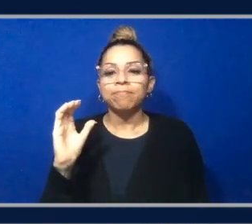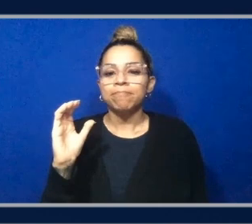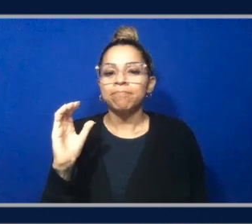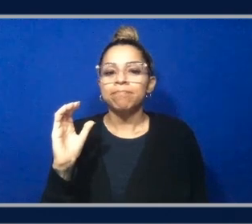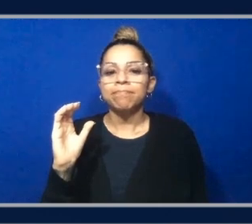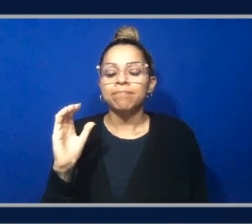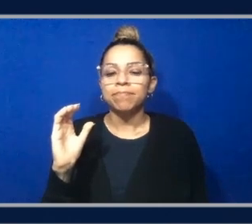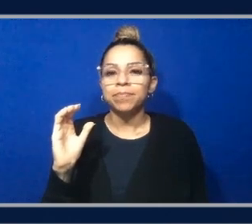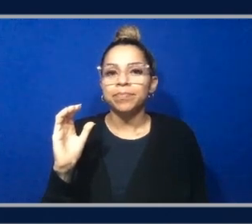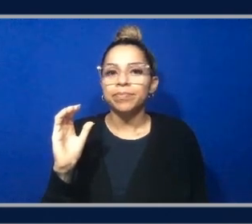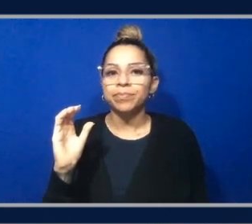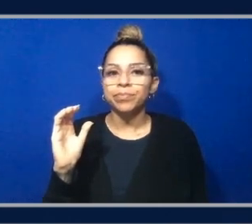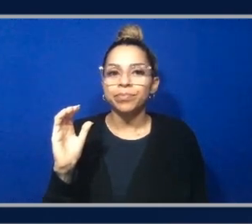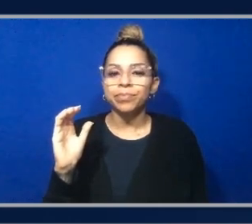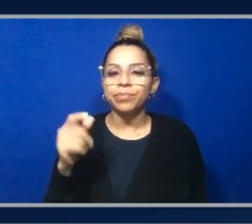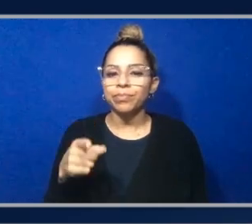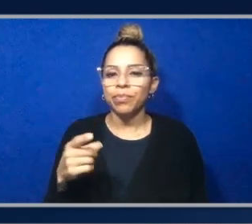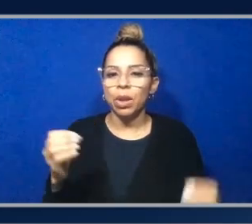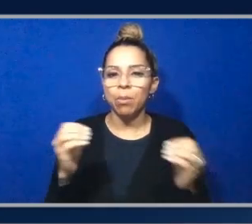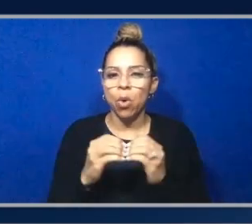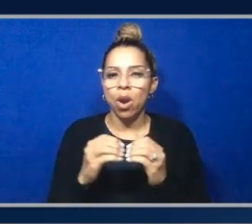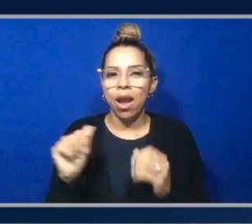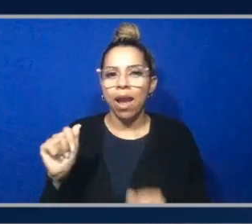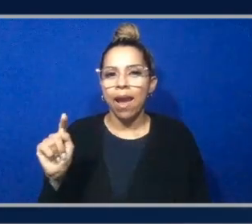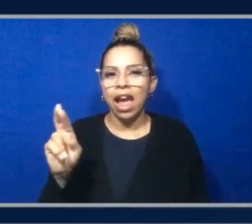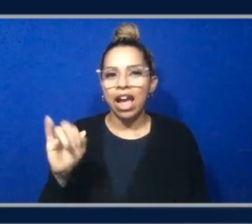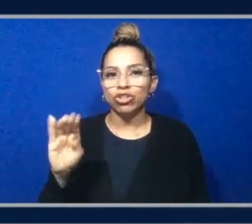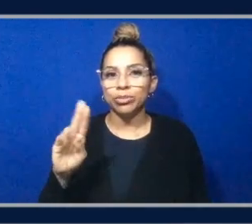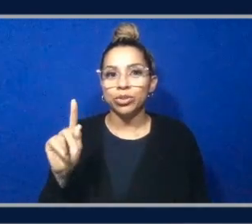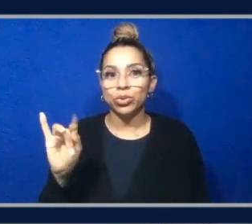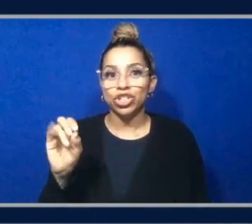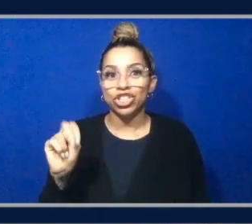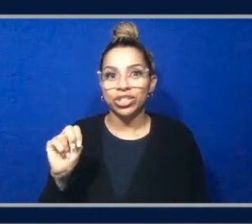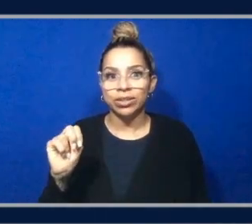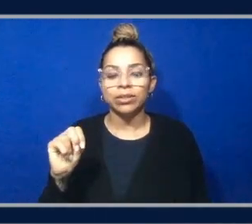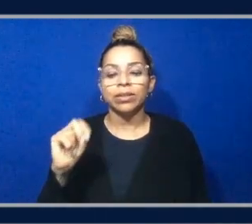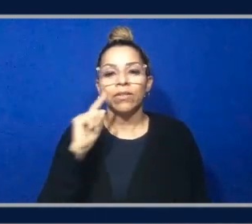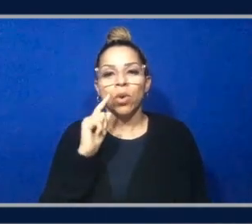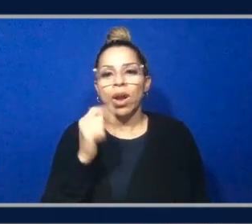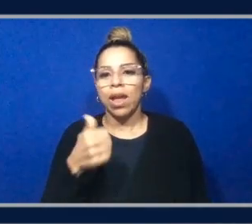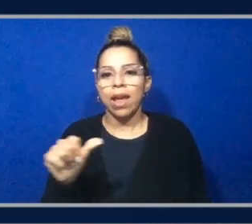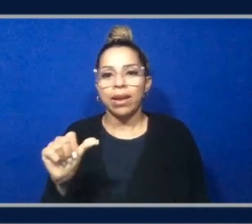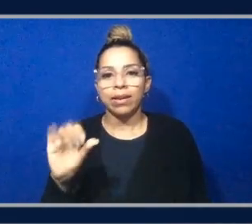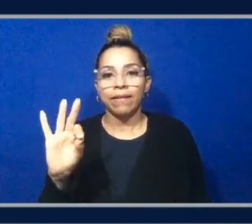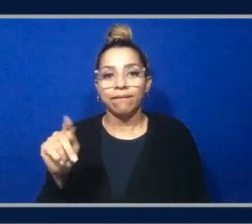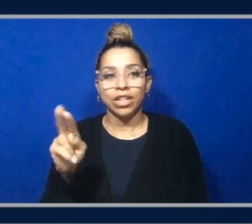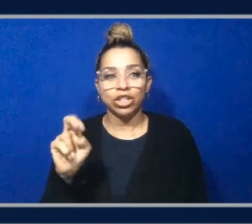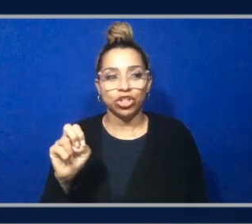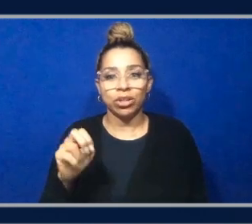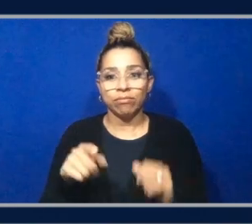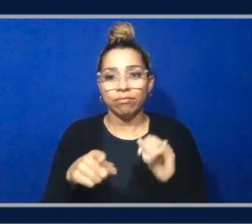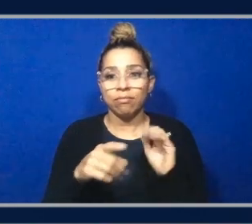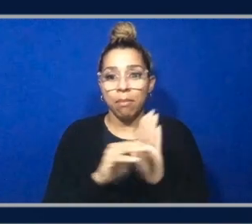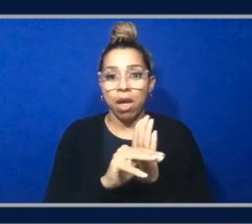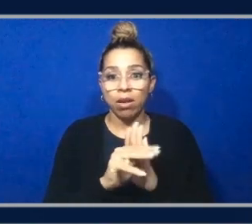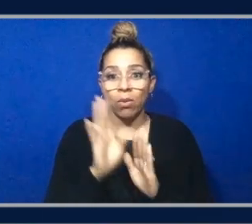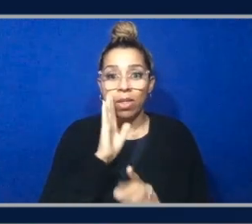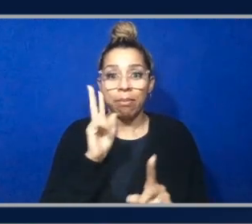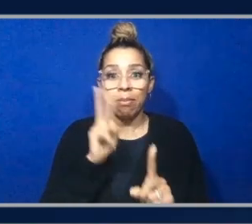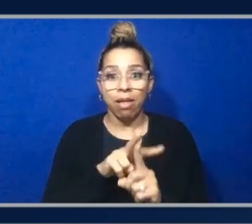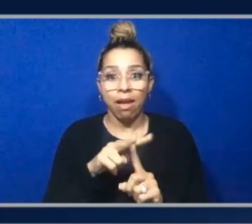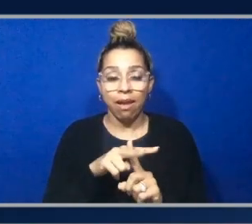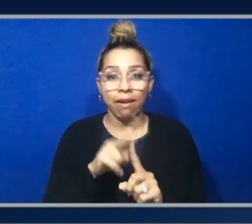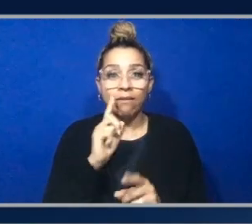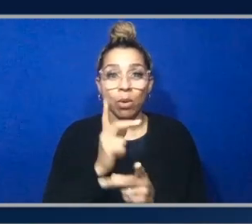there's the more of the attribution to a given feature that the model is applying in production compared to what we've seen in the